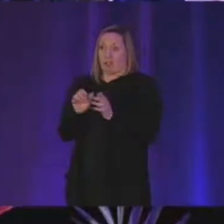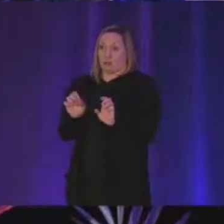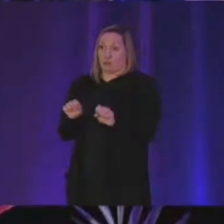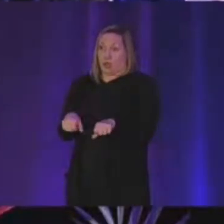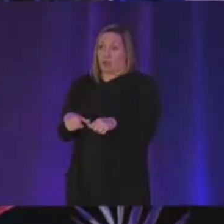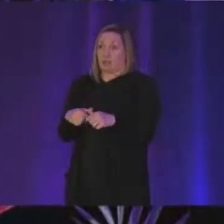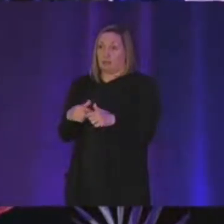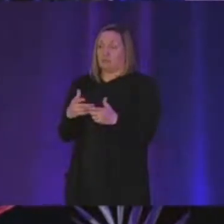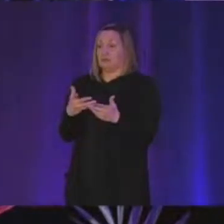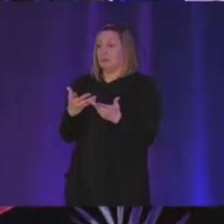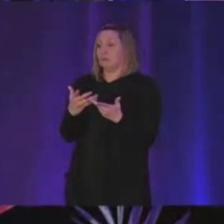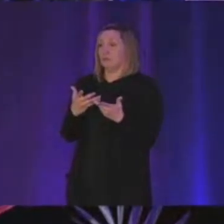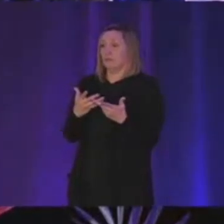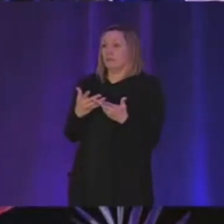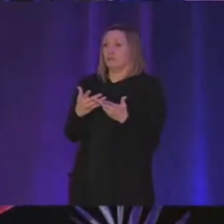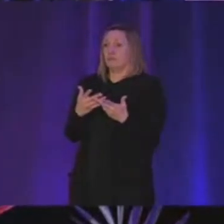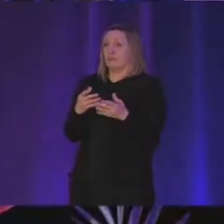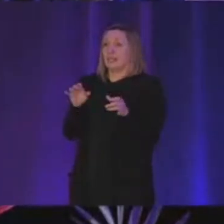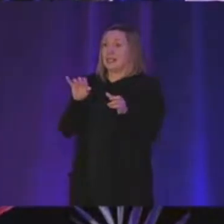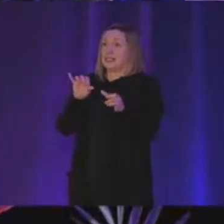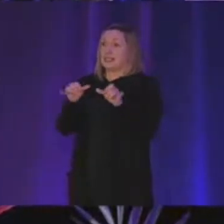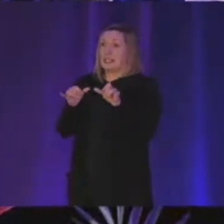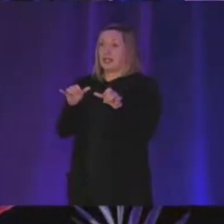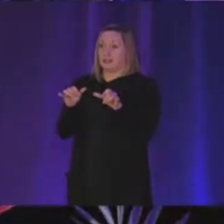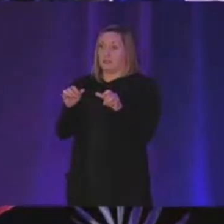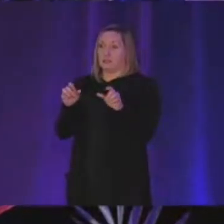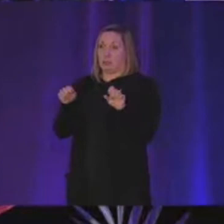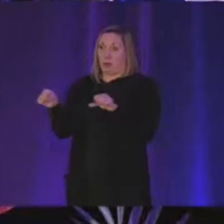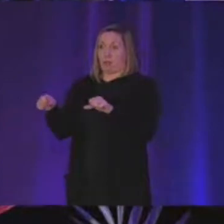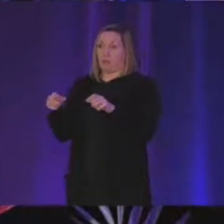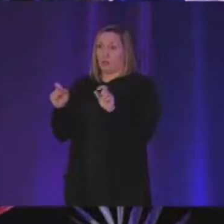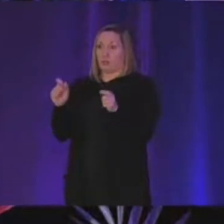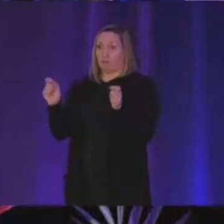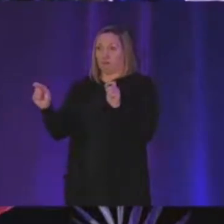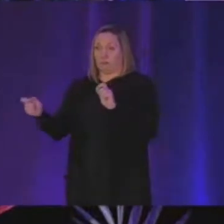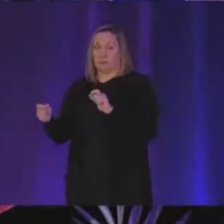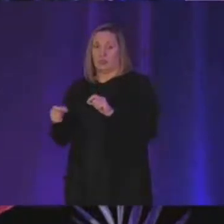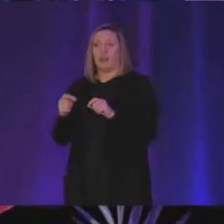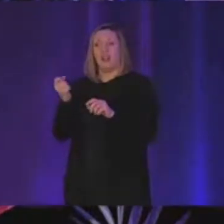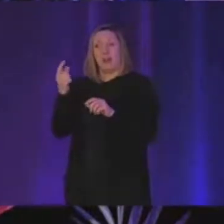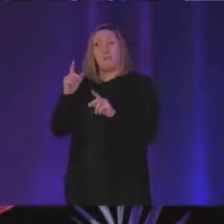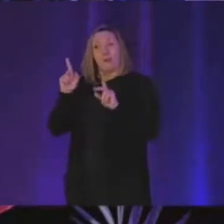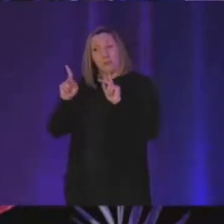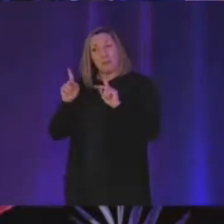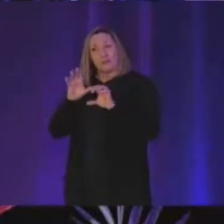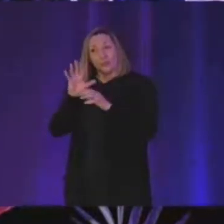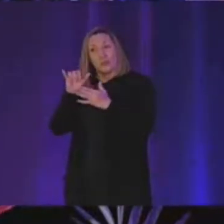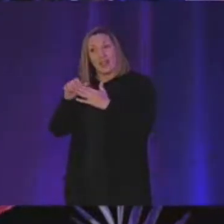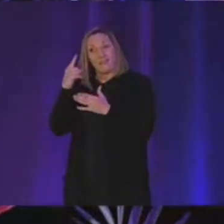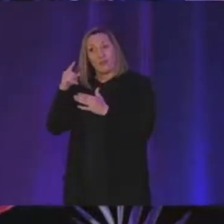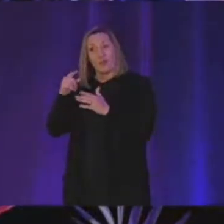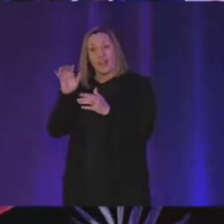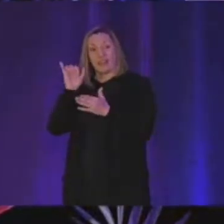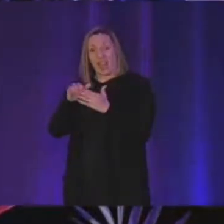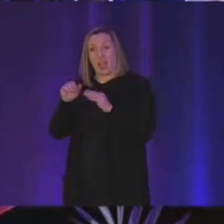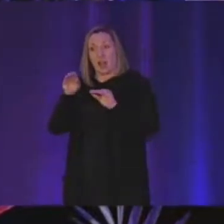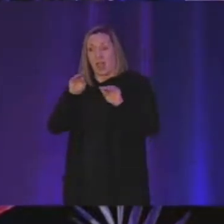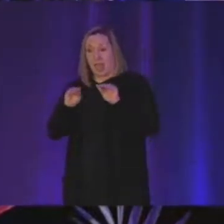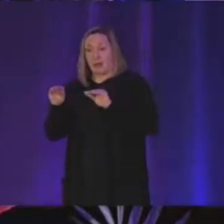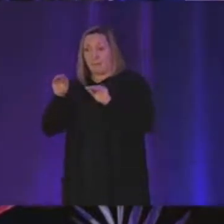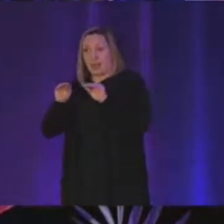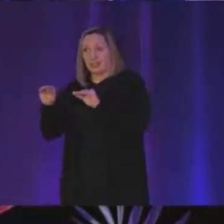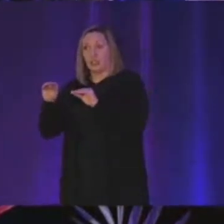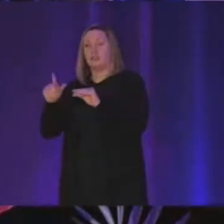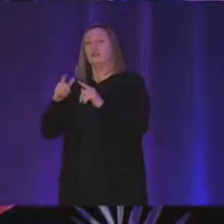get uh like uh sizable wins but then people realize that in practice uh for this animation you can see that the palm